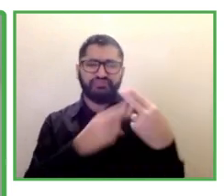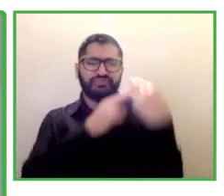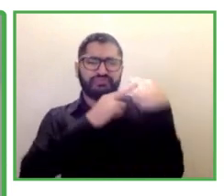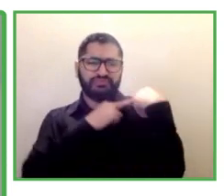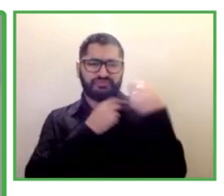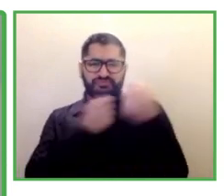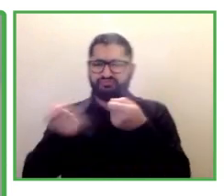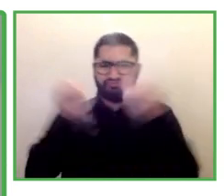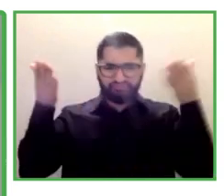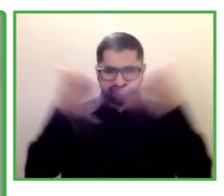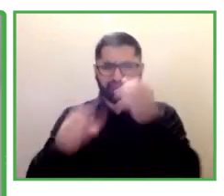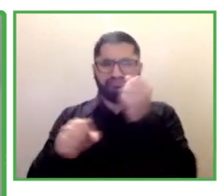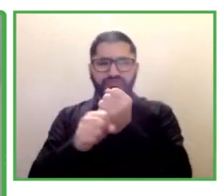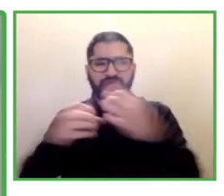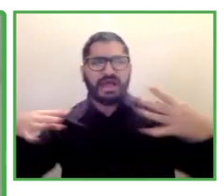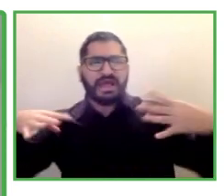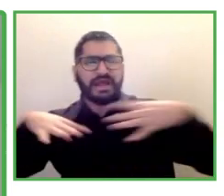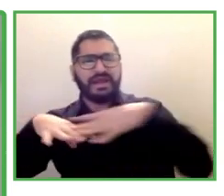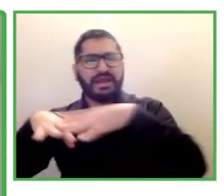Isabel.